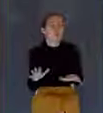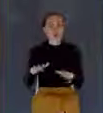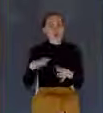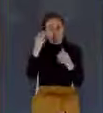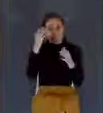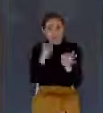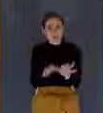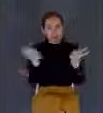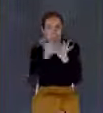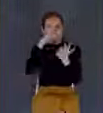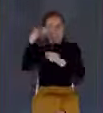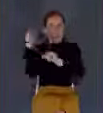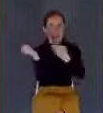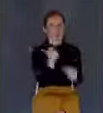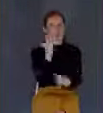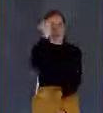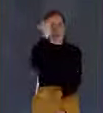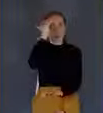watch.